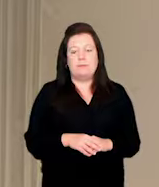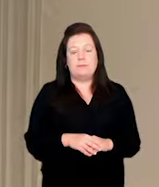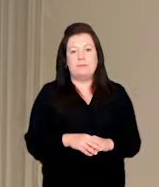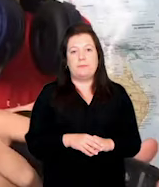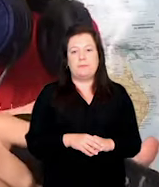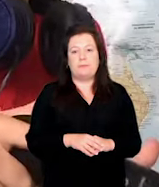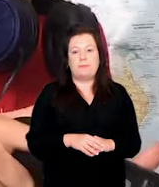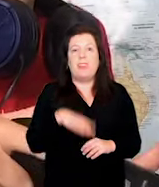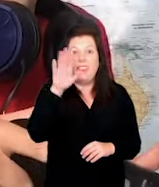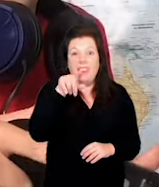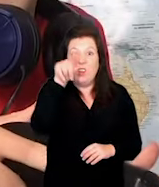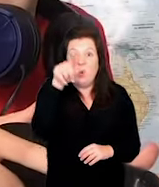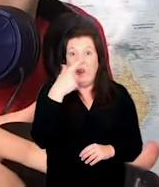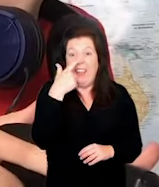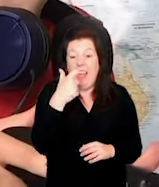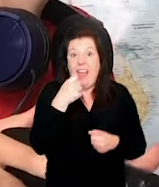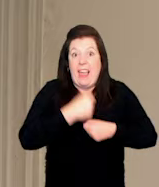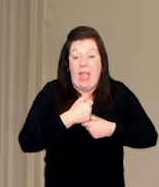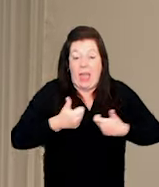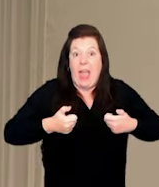Do you like one theft auto?